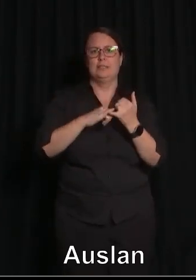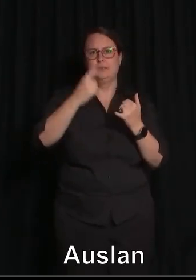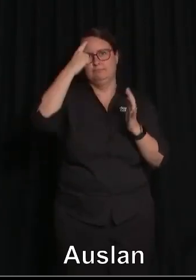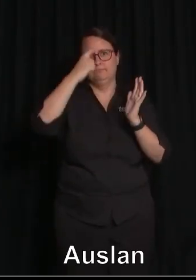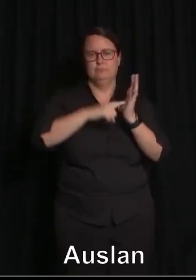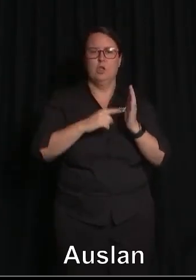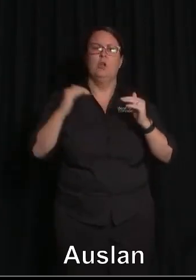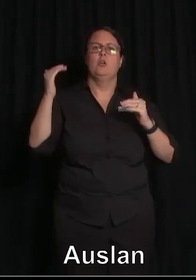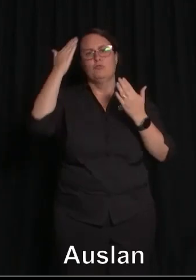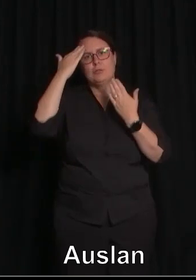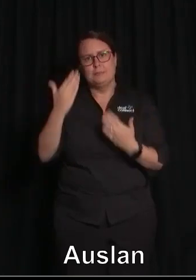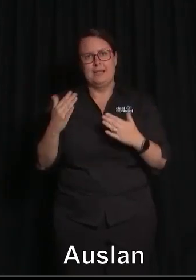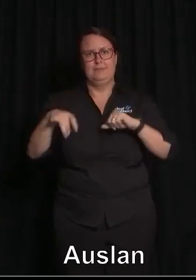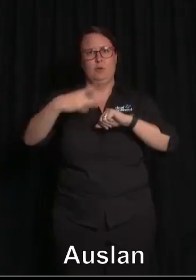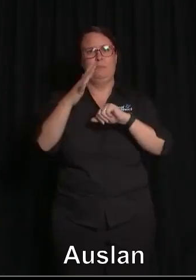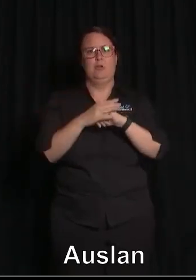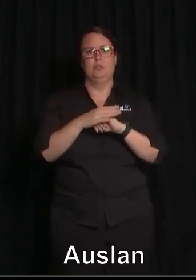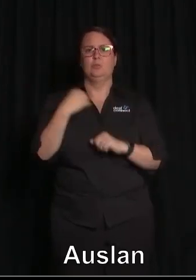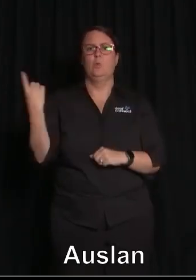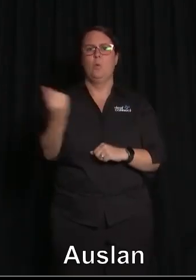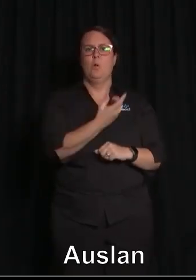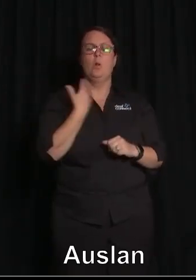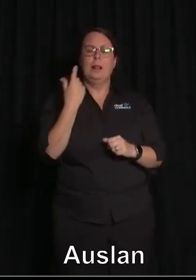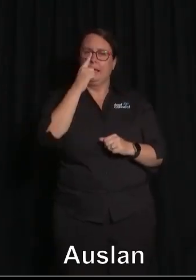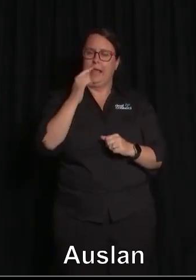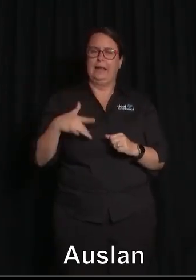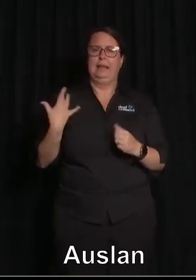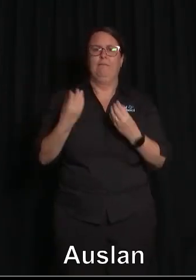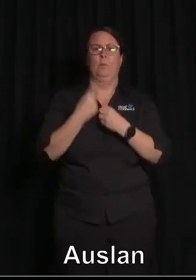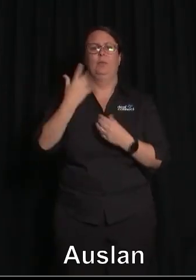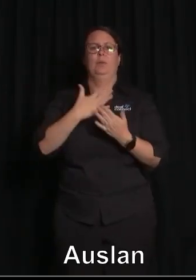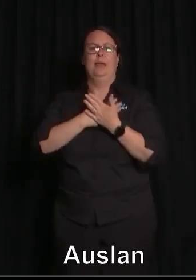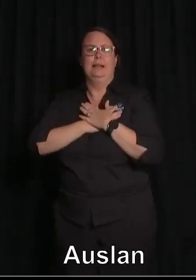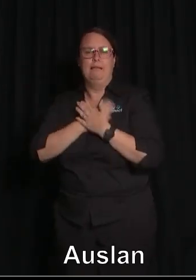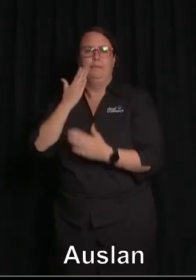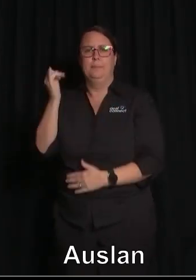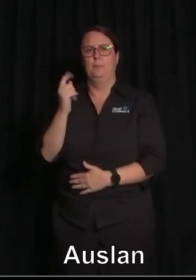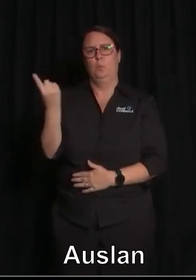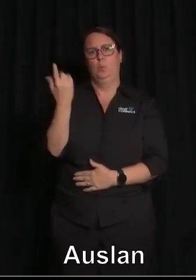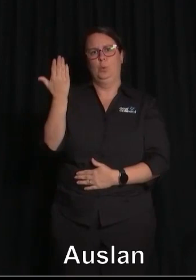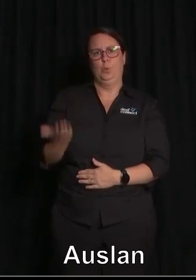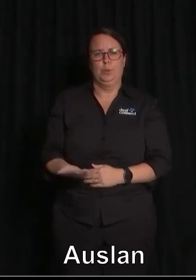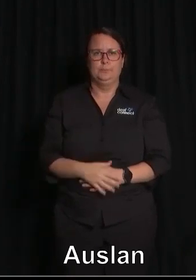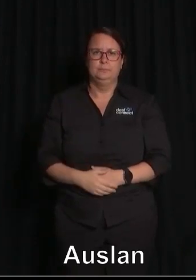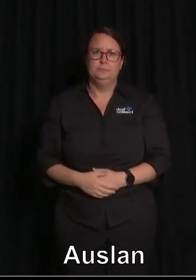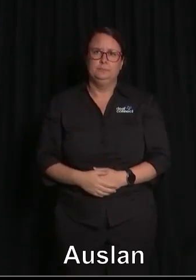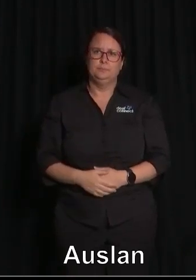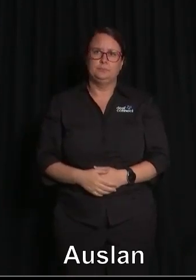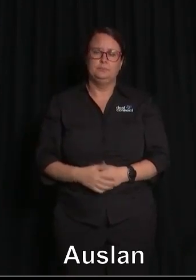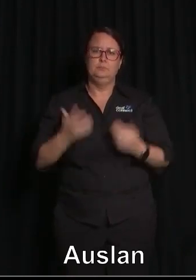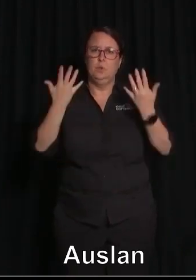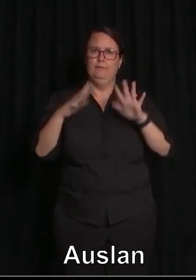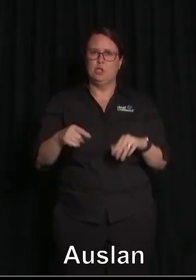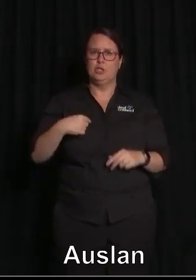providing that all Americans can live in dignity with the person they love. So we will all leave here with a deeper understanding of